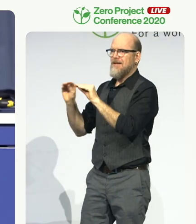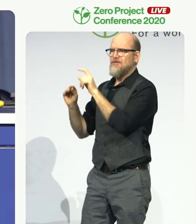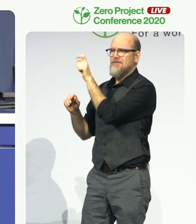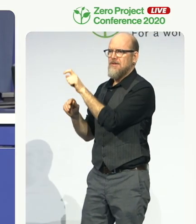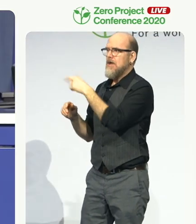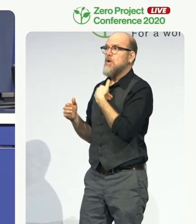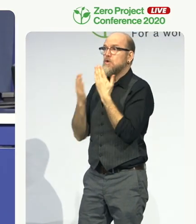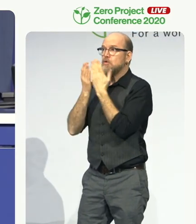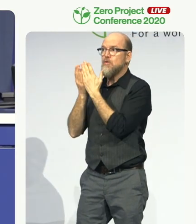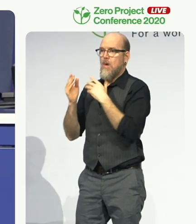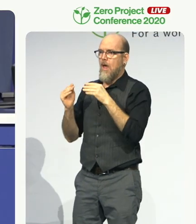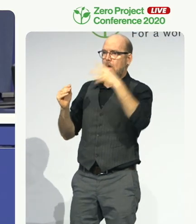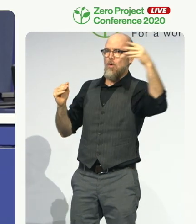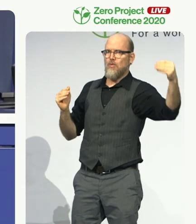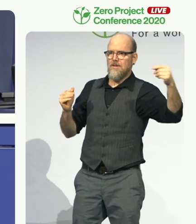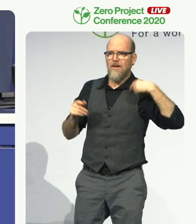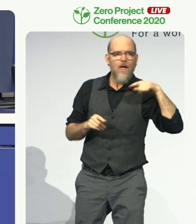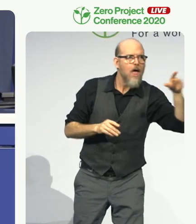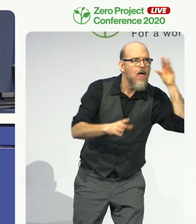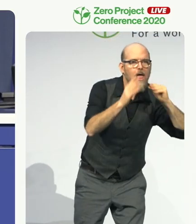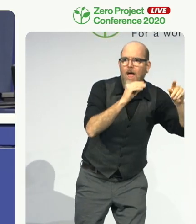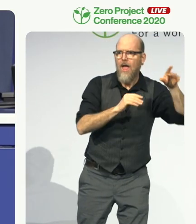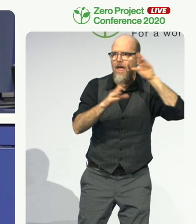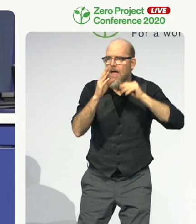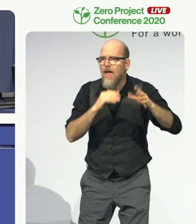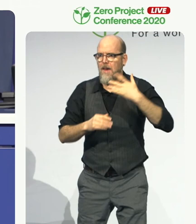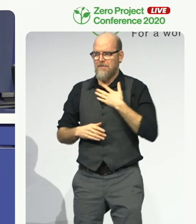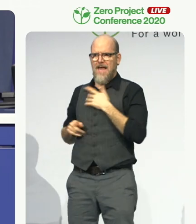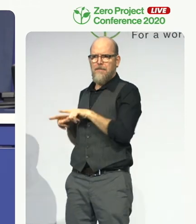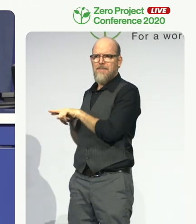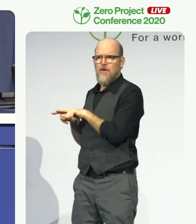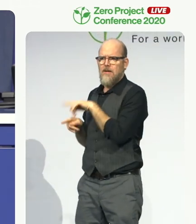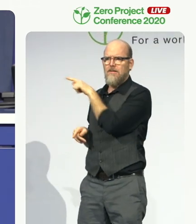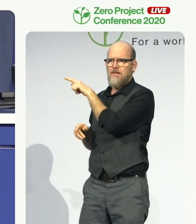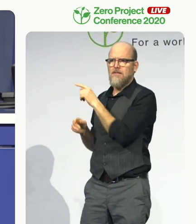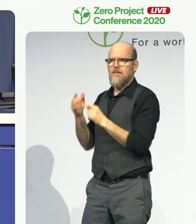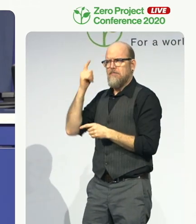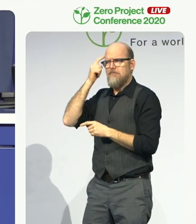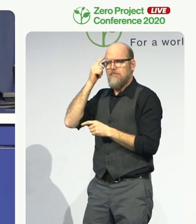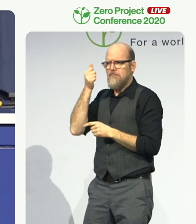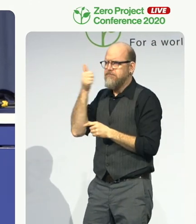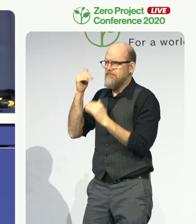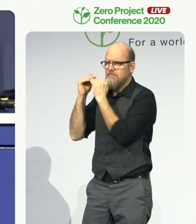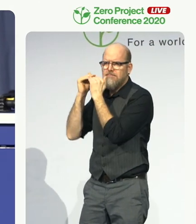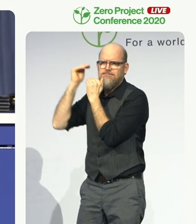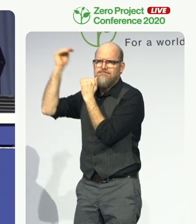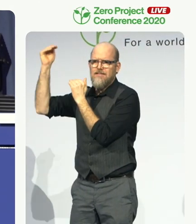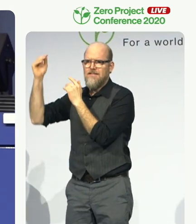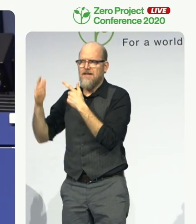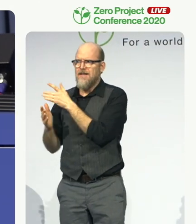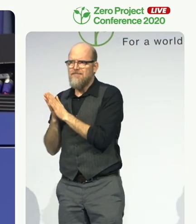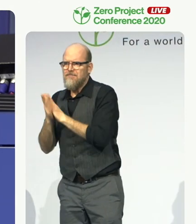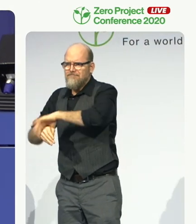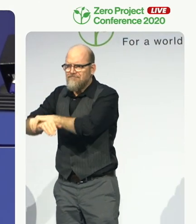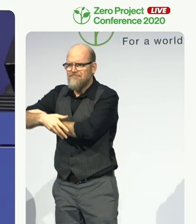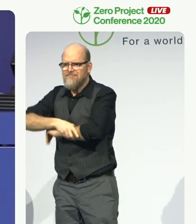my brother is smart. He's eager. He was always eager to